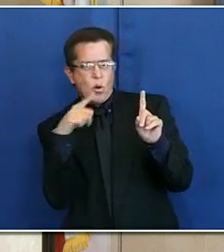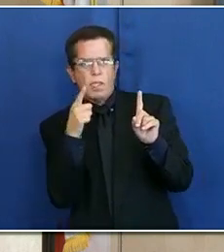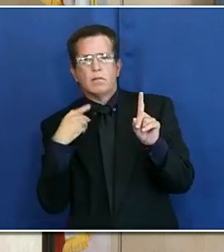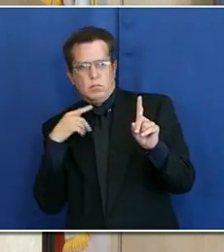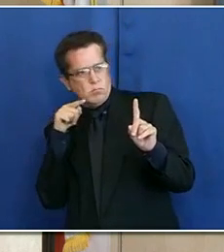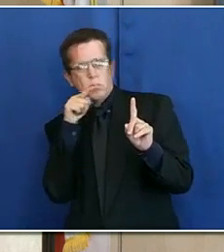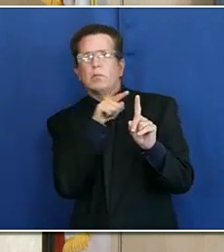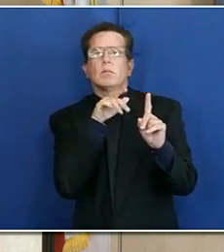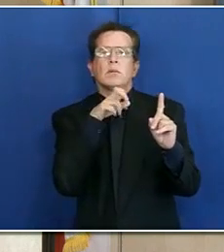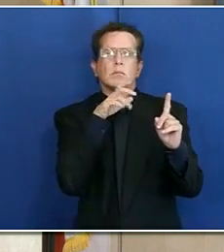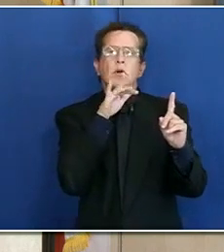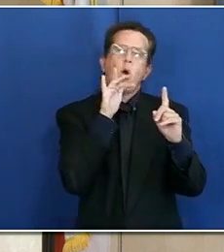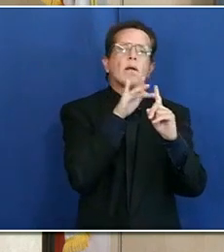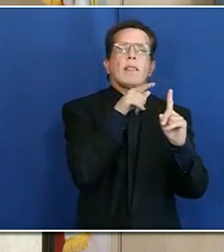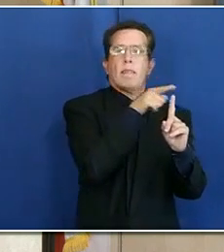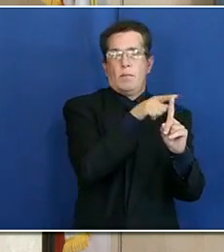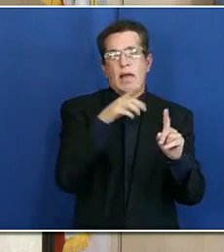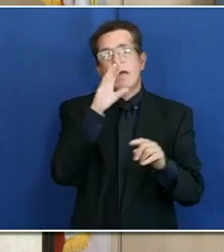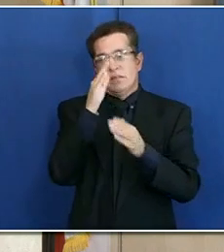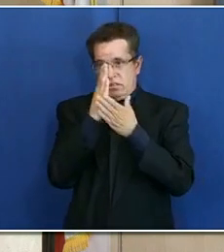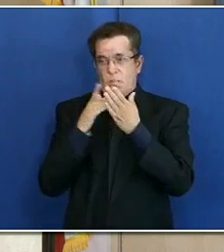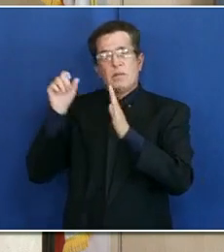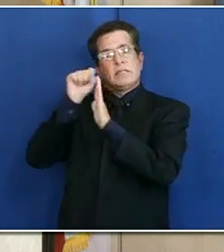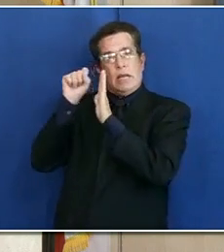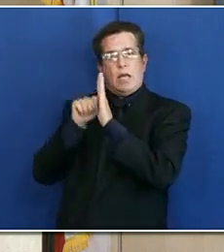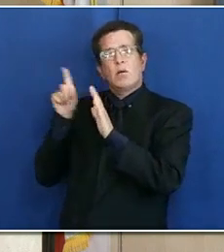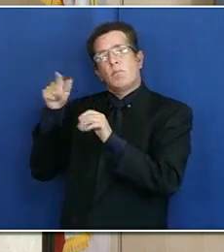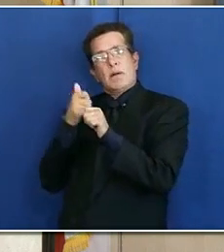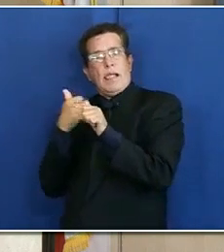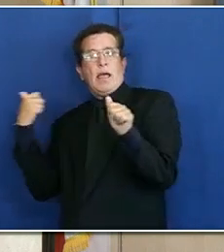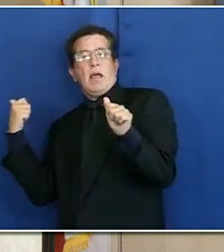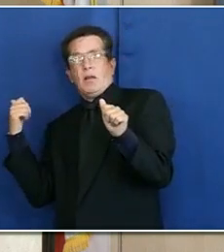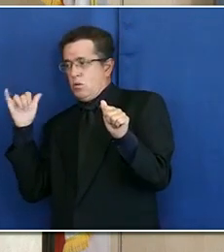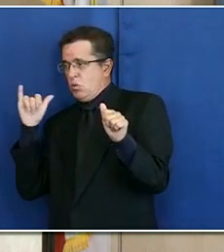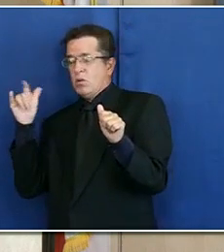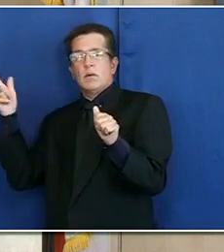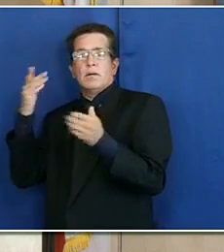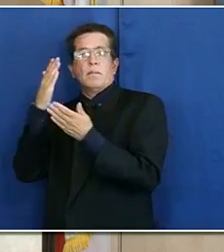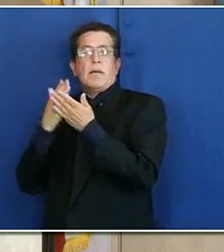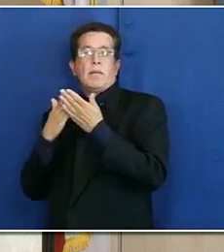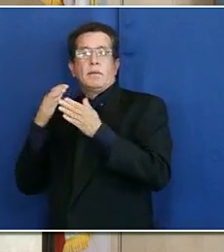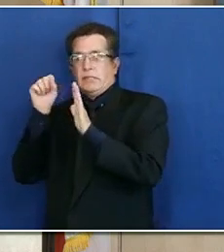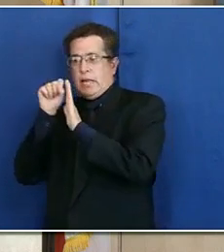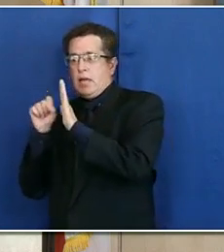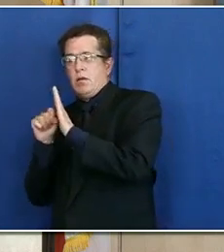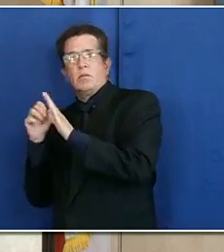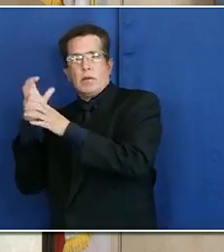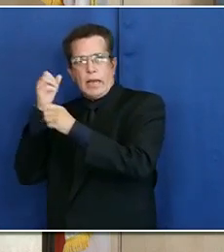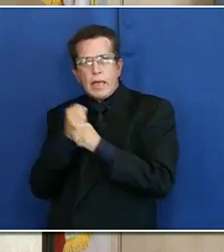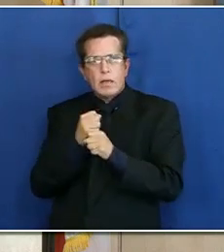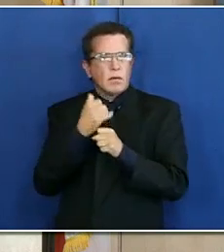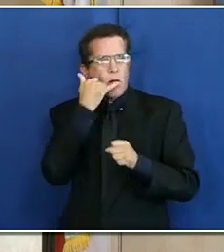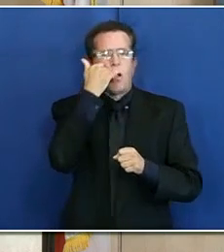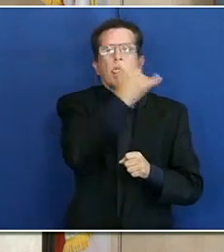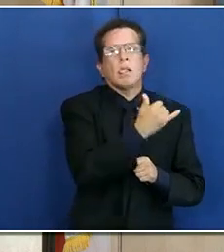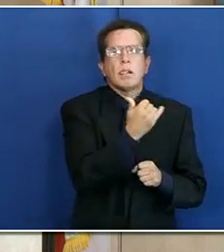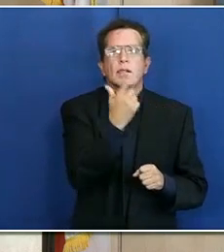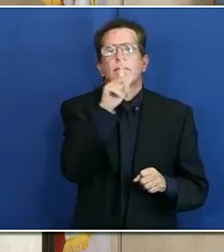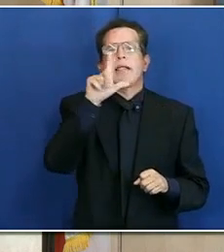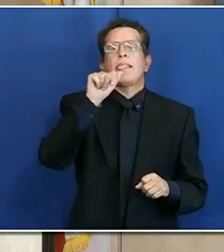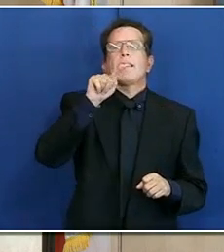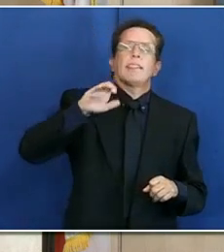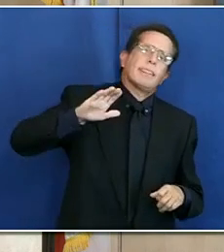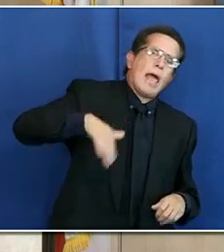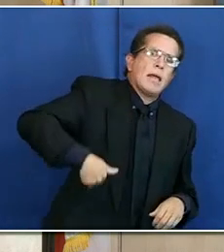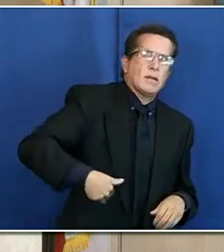we've seen delays in reporting on the state system where someone might have been contacted, but the county might not get that data until later, and so there's a number of reasons.